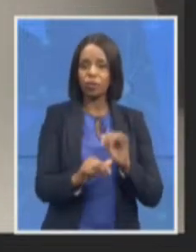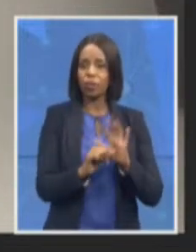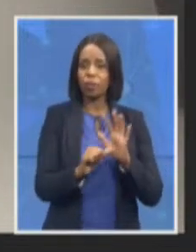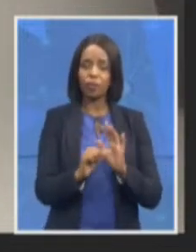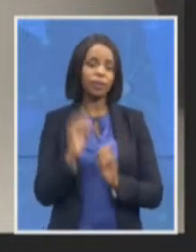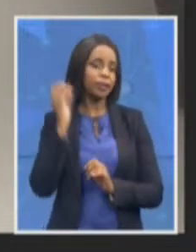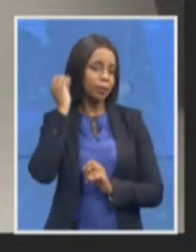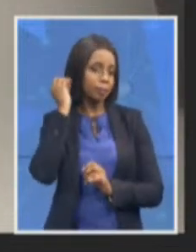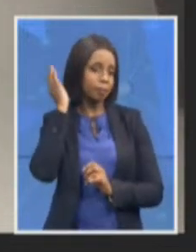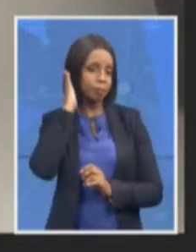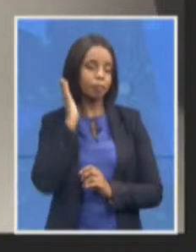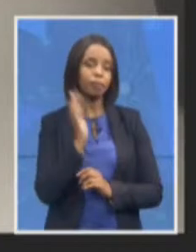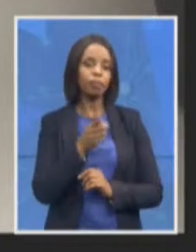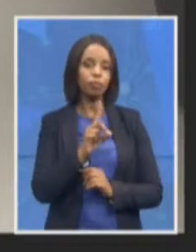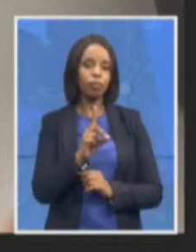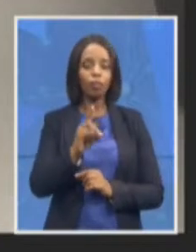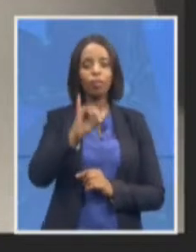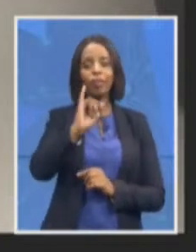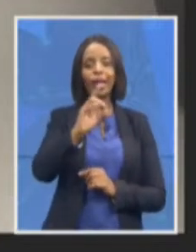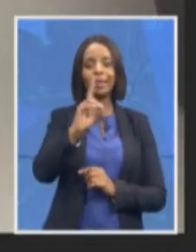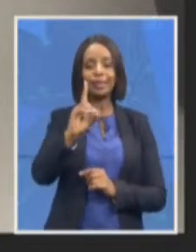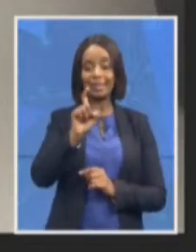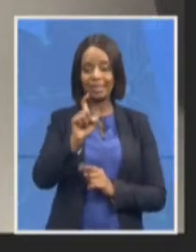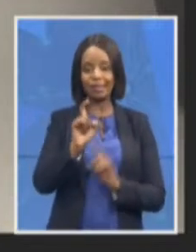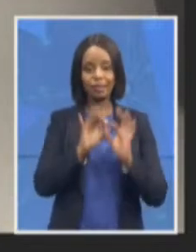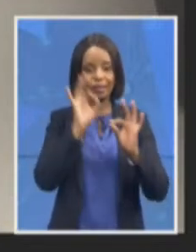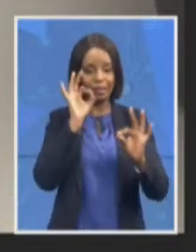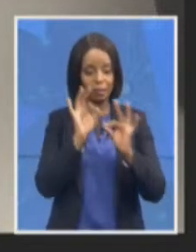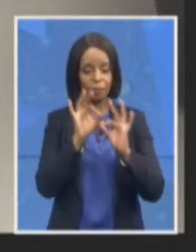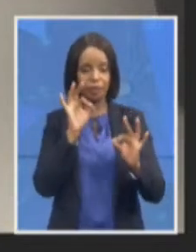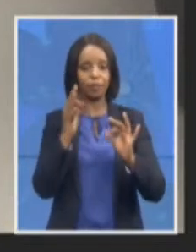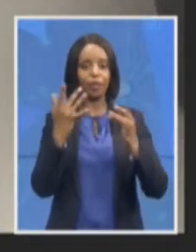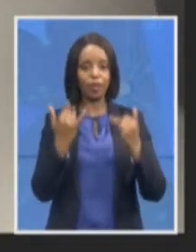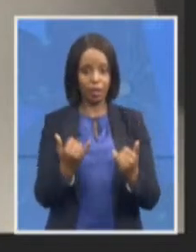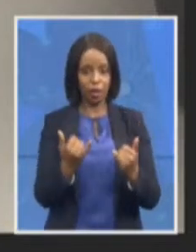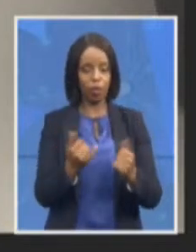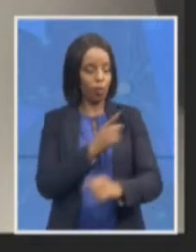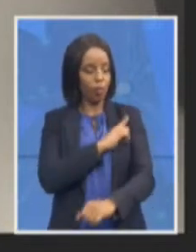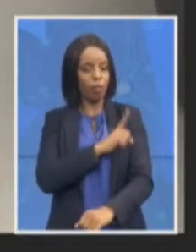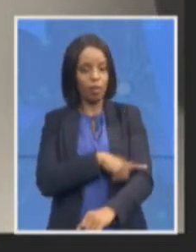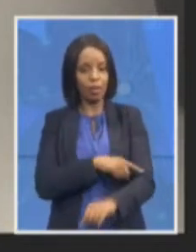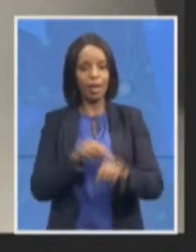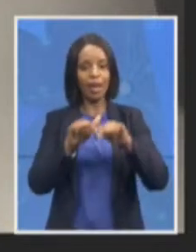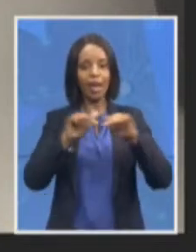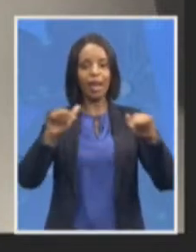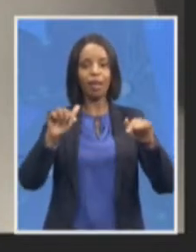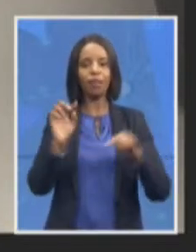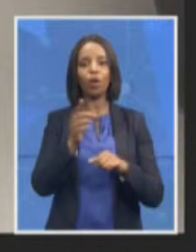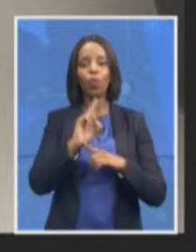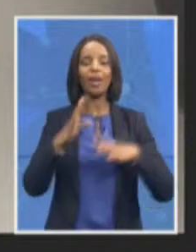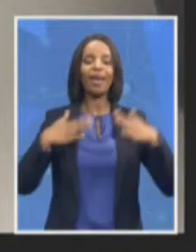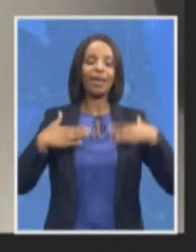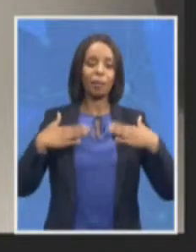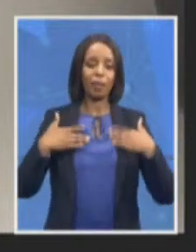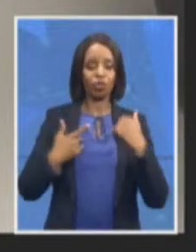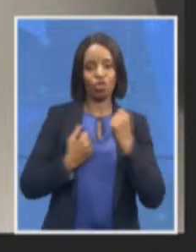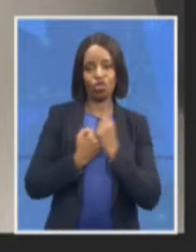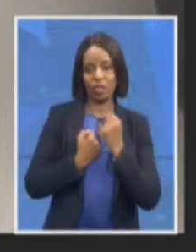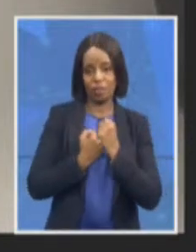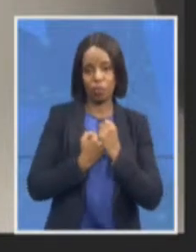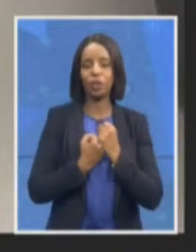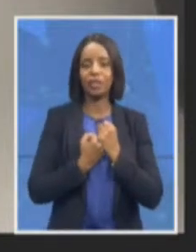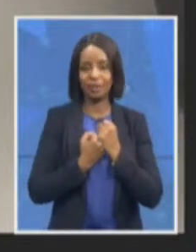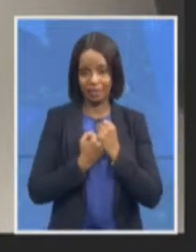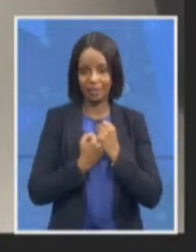being capacitated at the level of admin support and administrative support there is a quite a strong admin